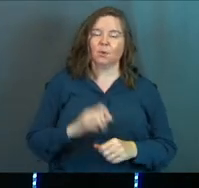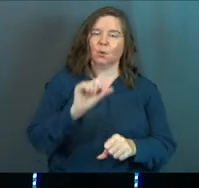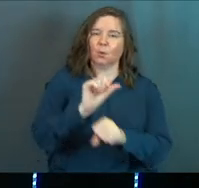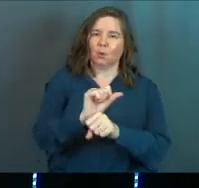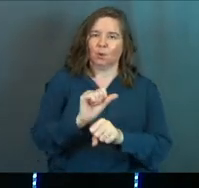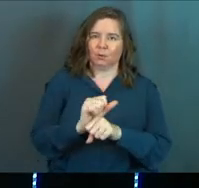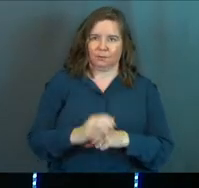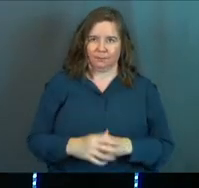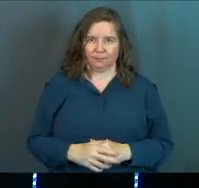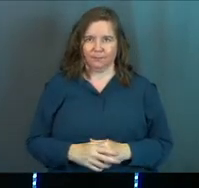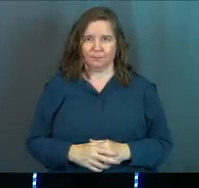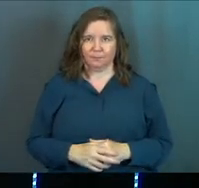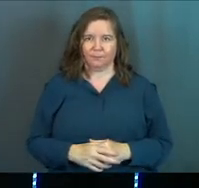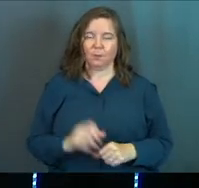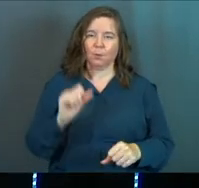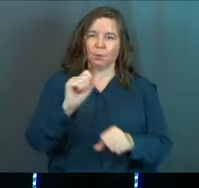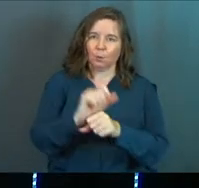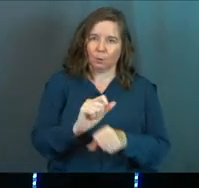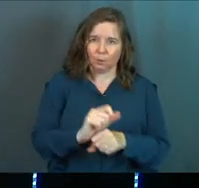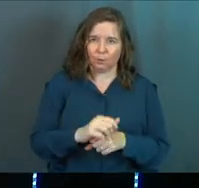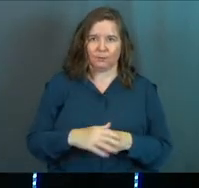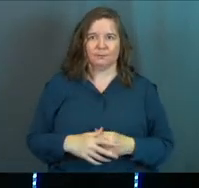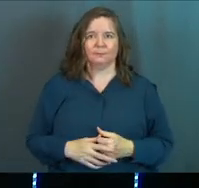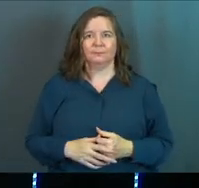Work. Work.